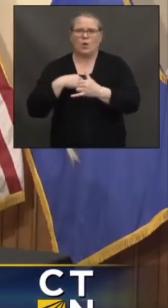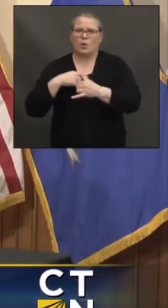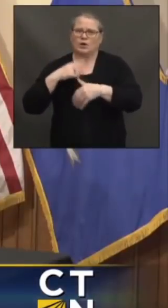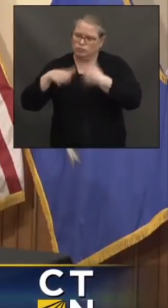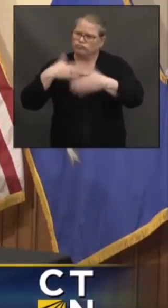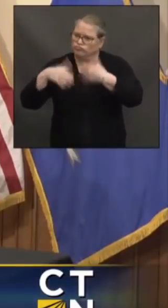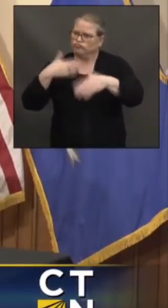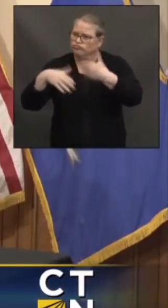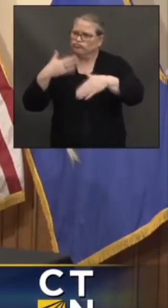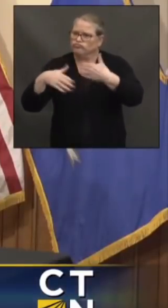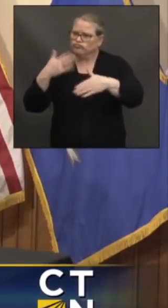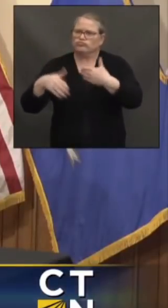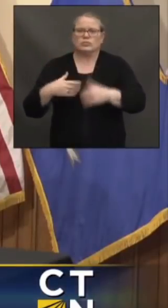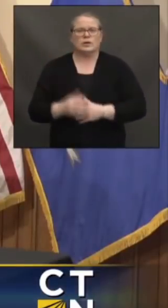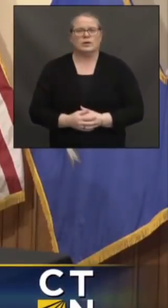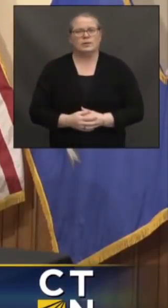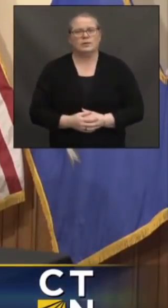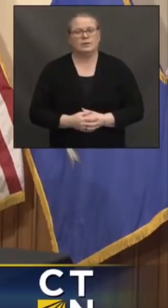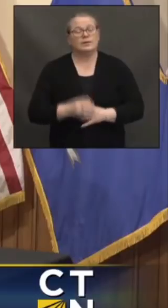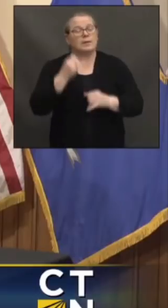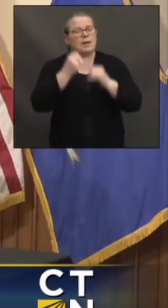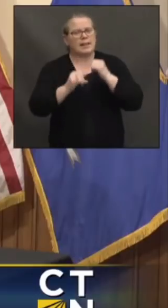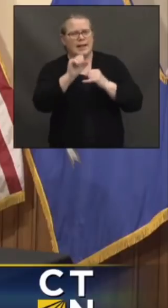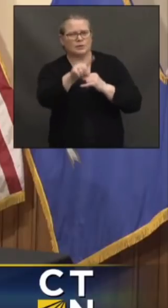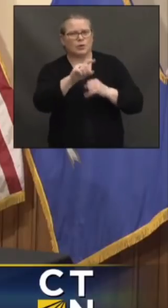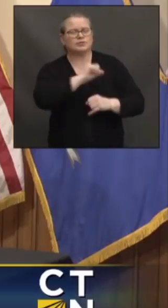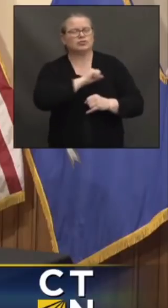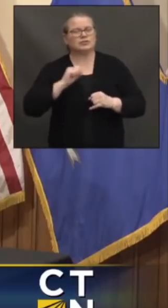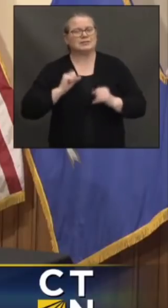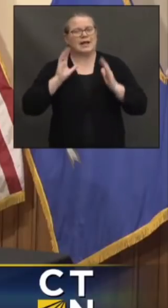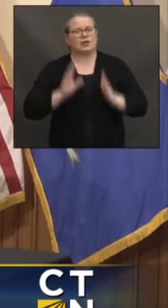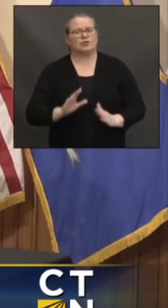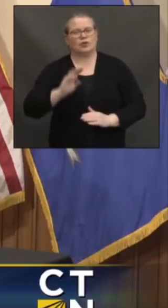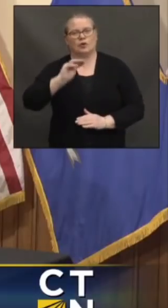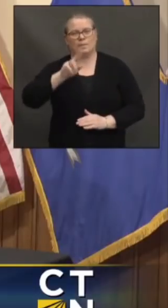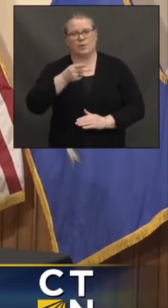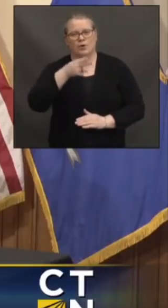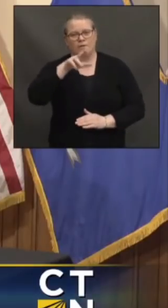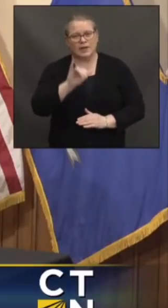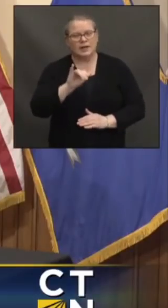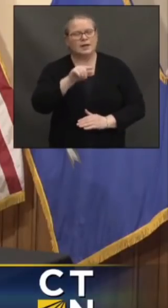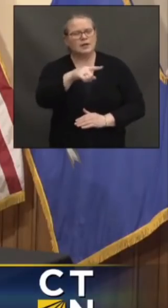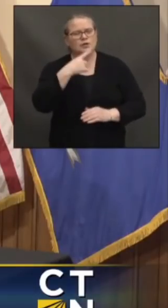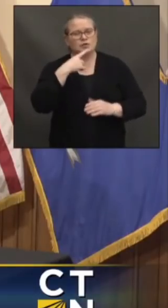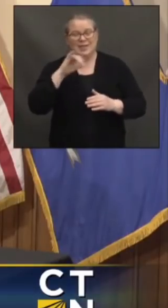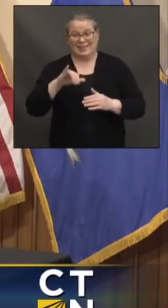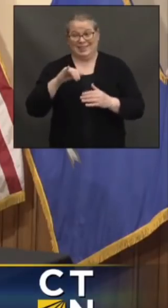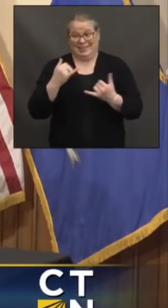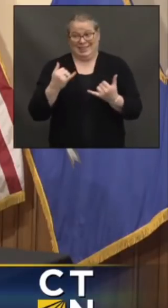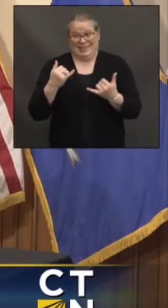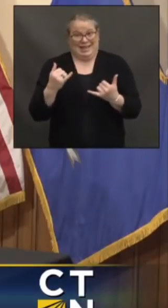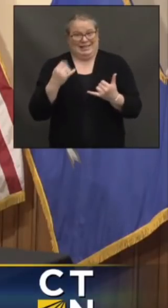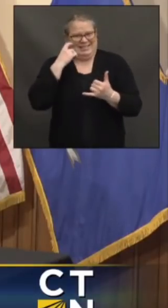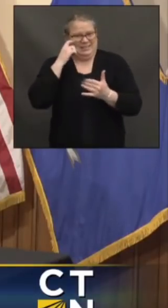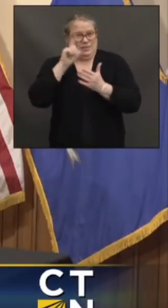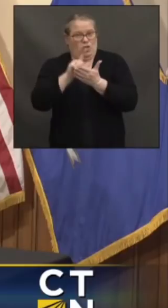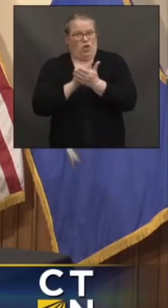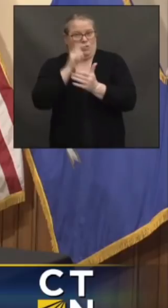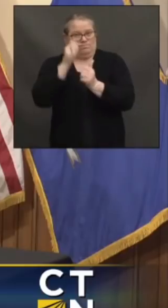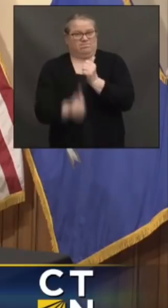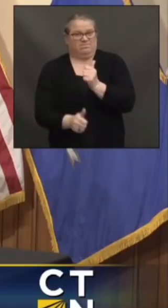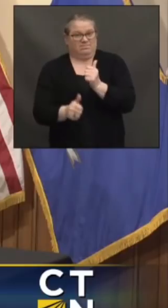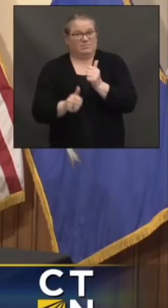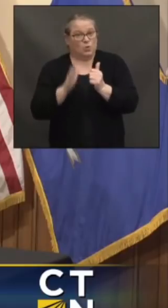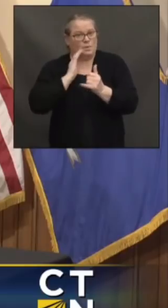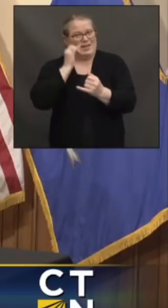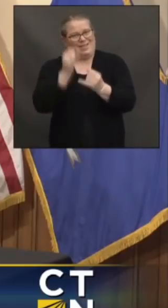Senator Murphy, my last question goes to you. You say that this is going to hopefully be the last relief package from Congress. What makes you think that this